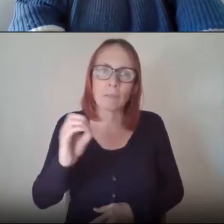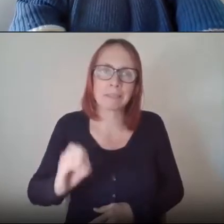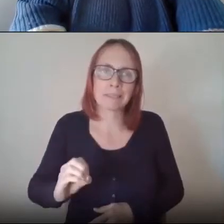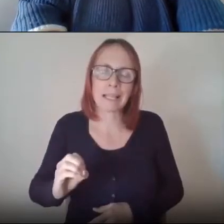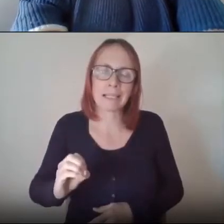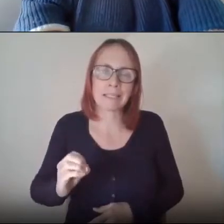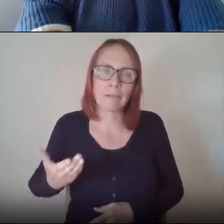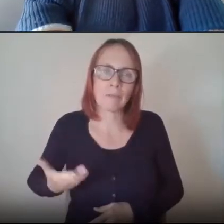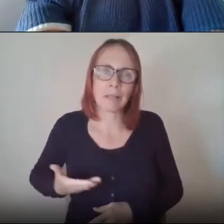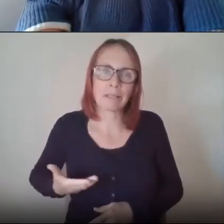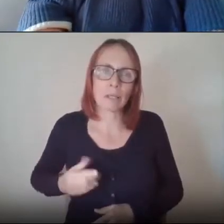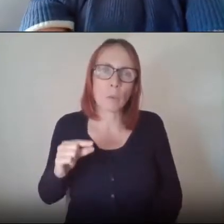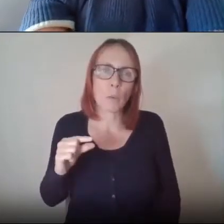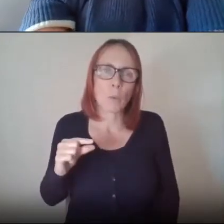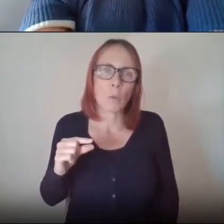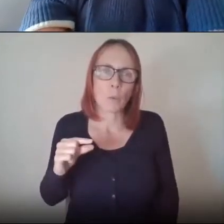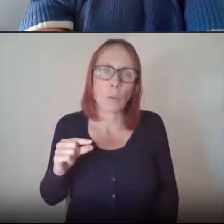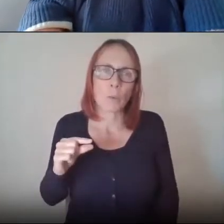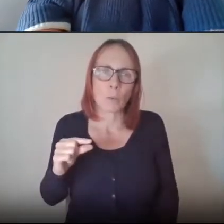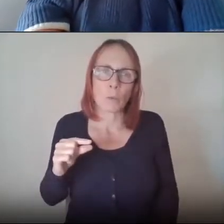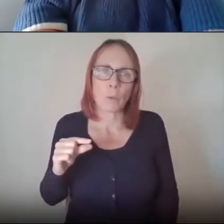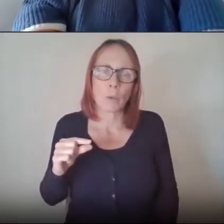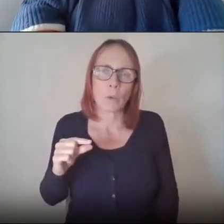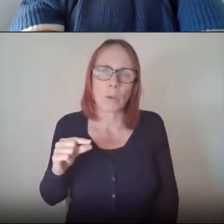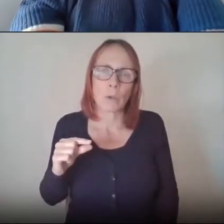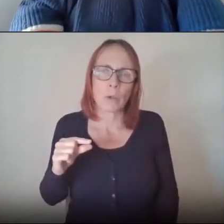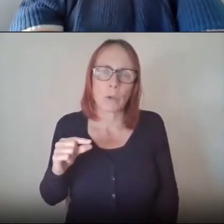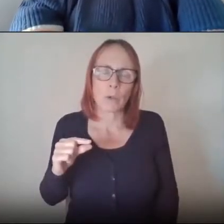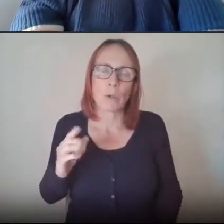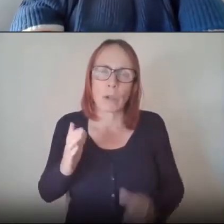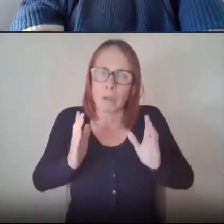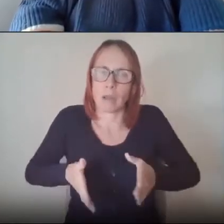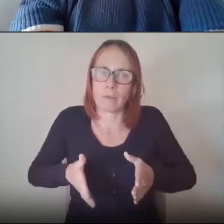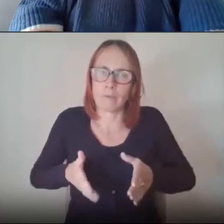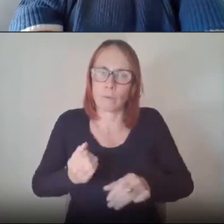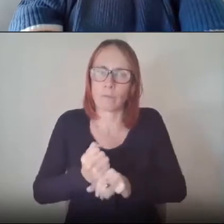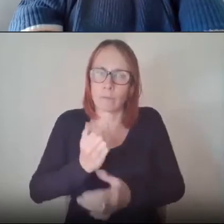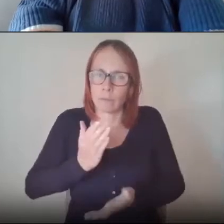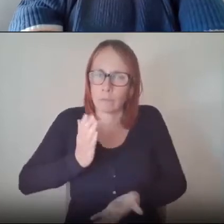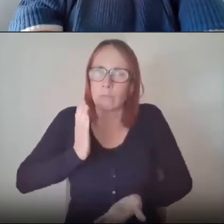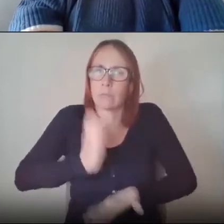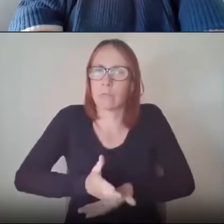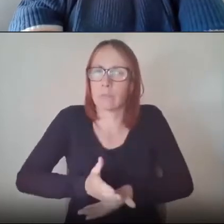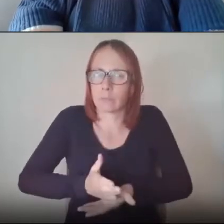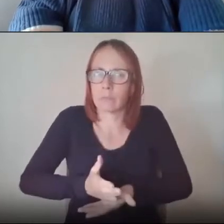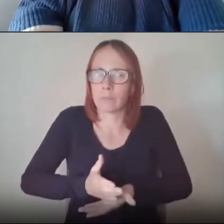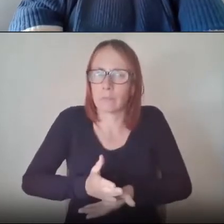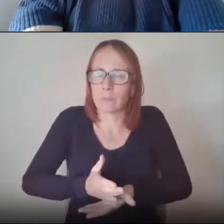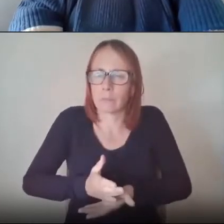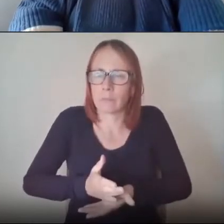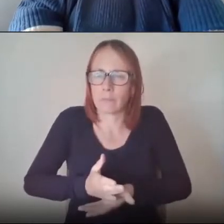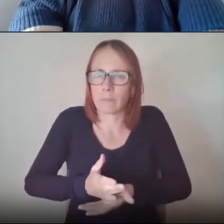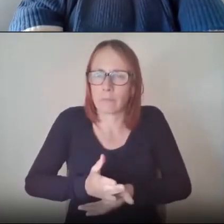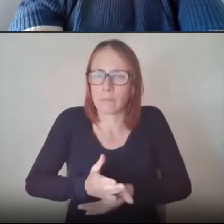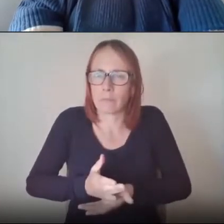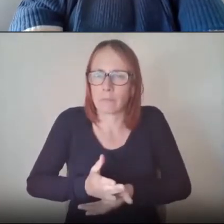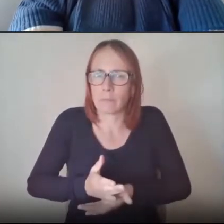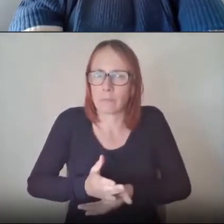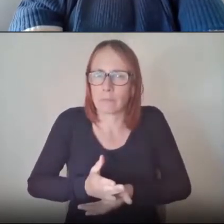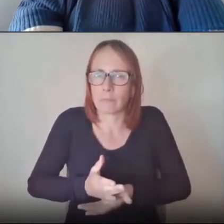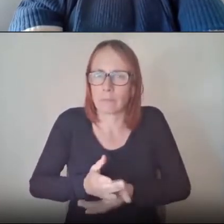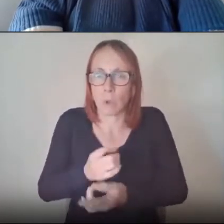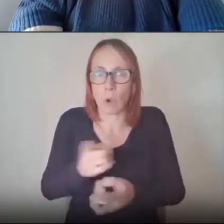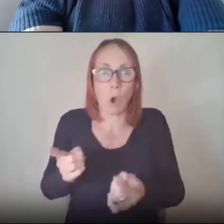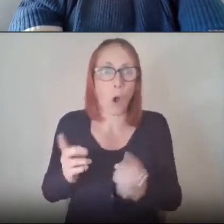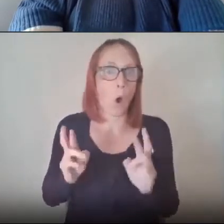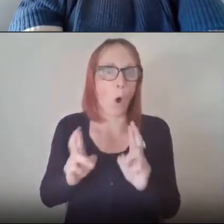business and micro business we all need to make sure that we're not just um hoping for this white knight to come